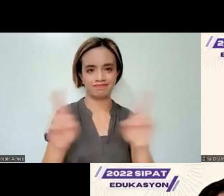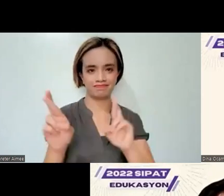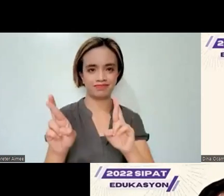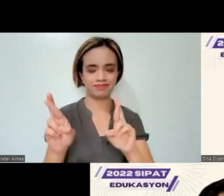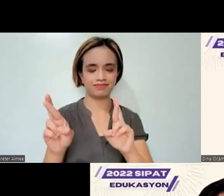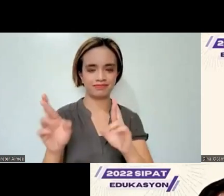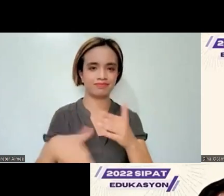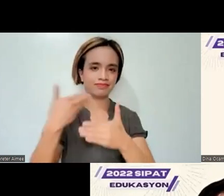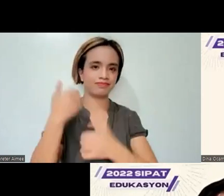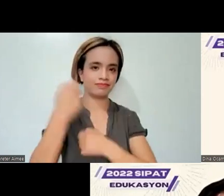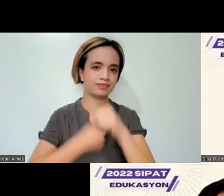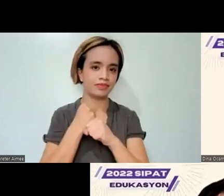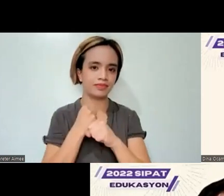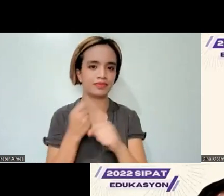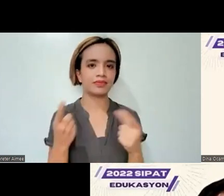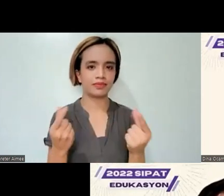next year. Okay.